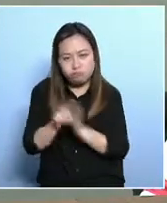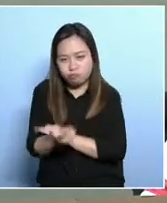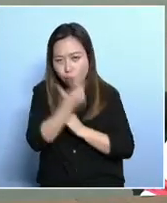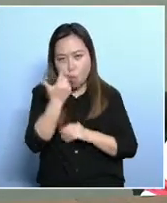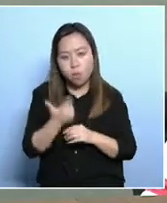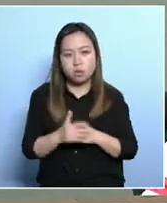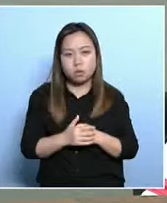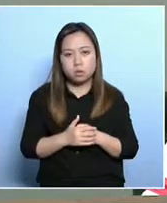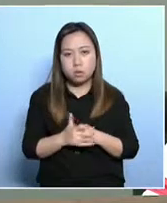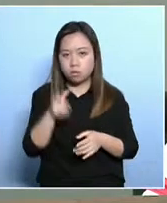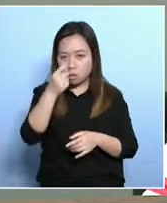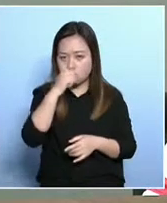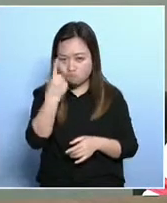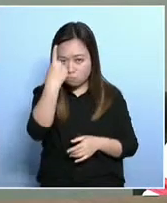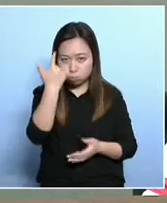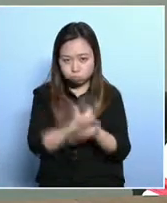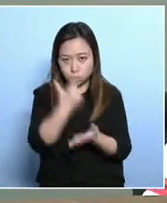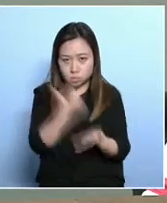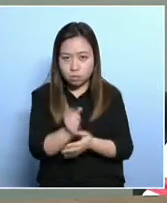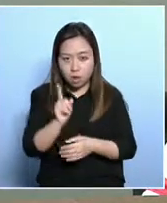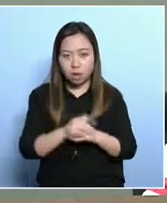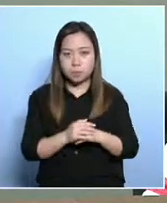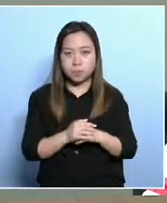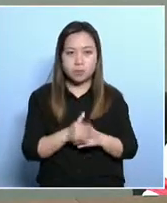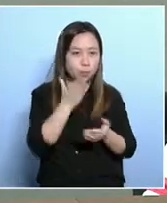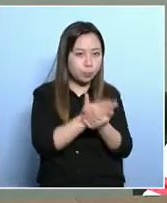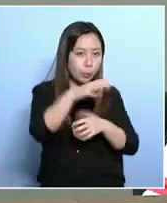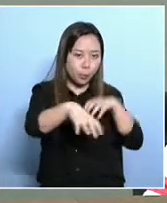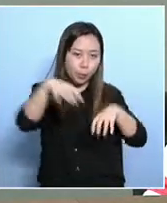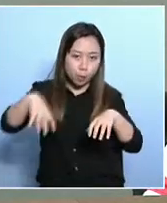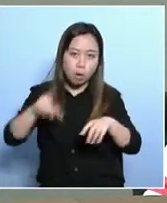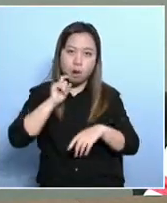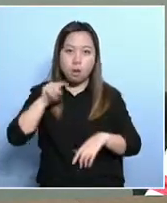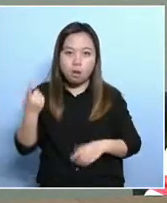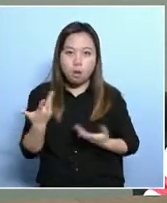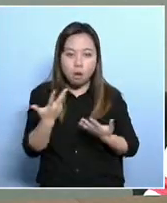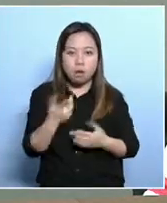the income as base. Now it